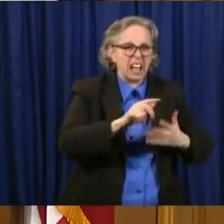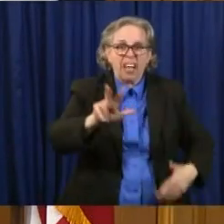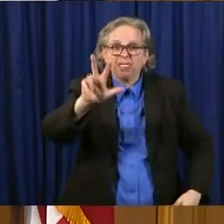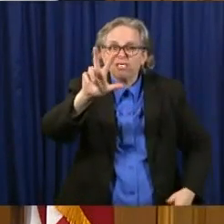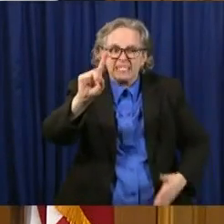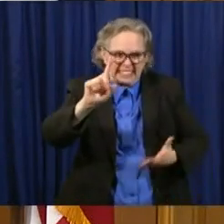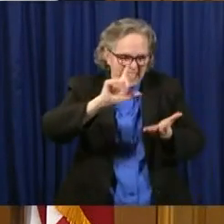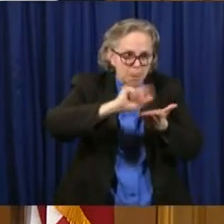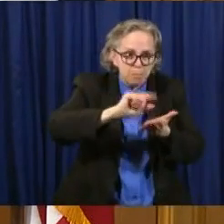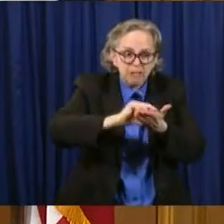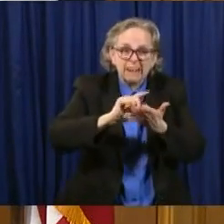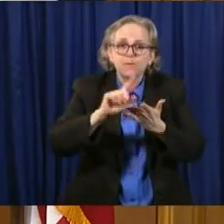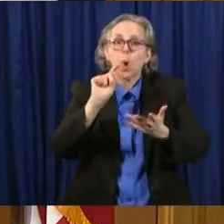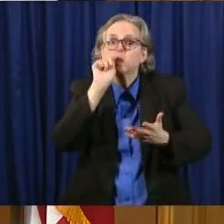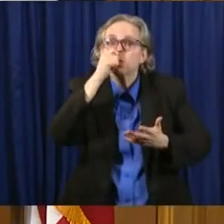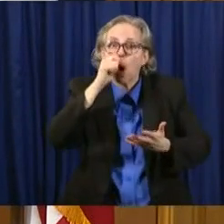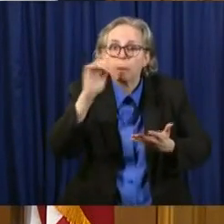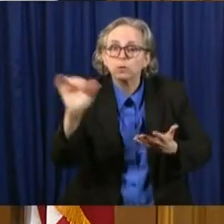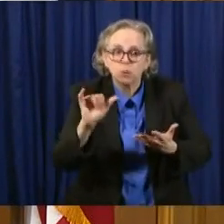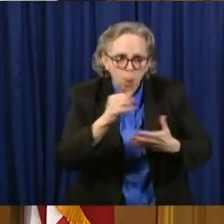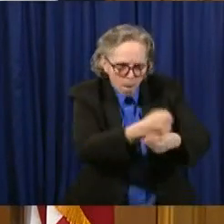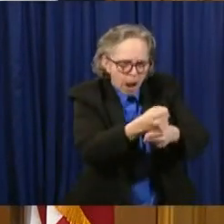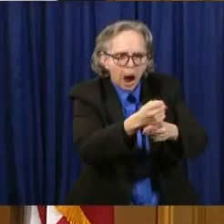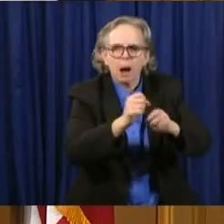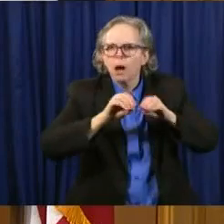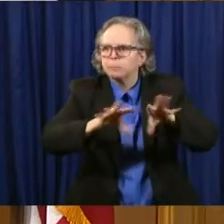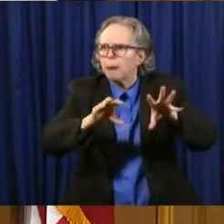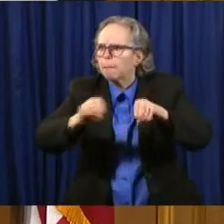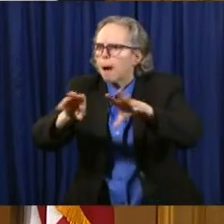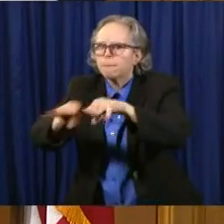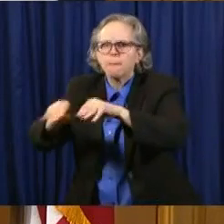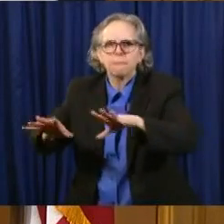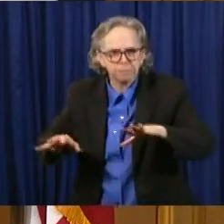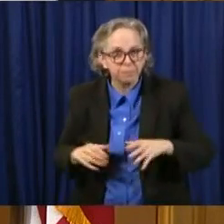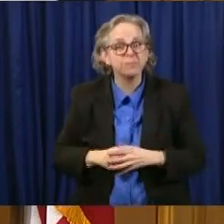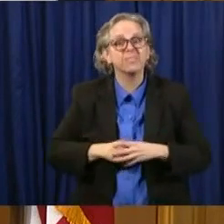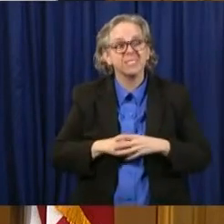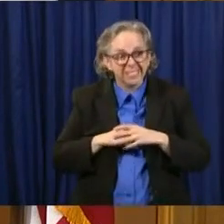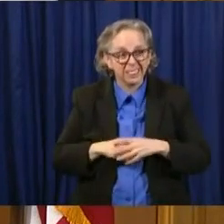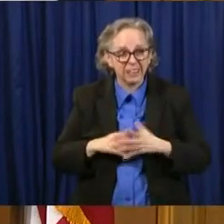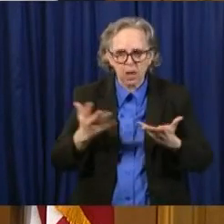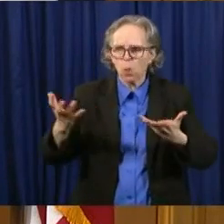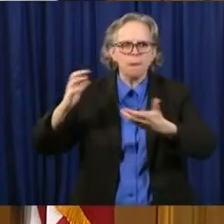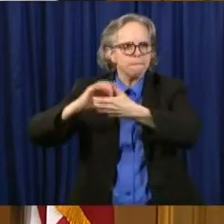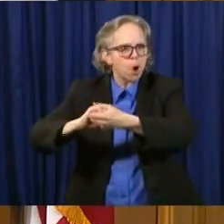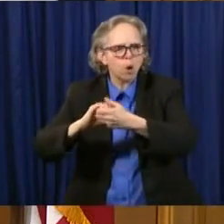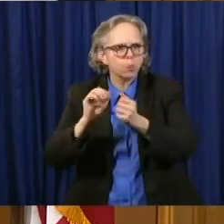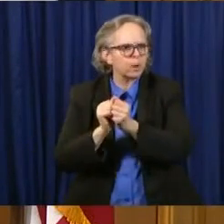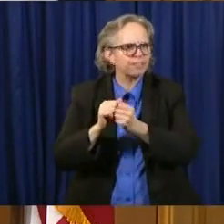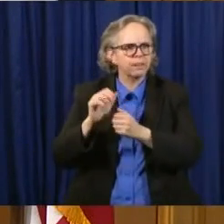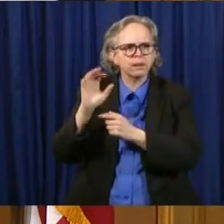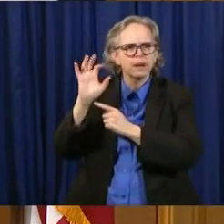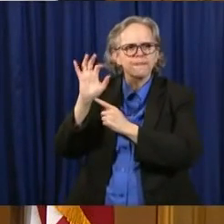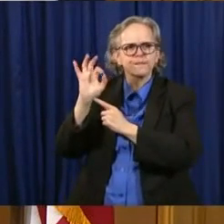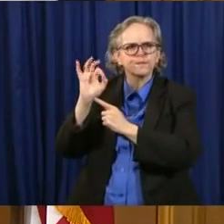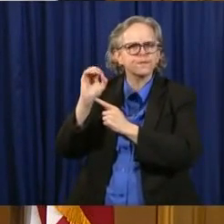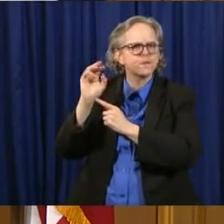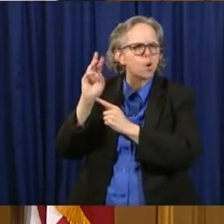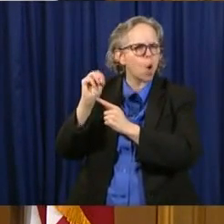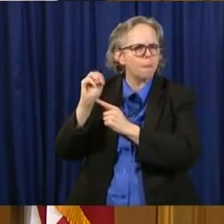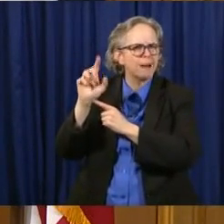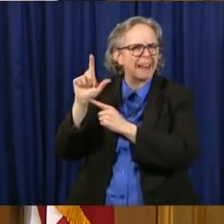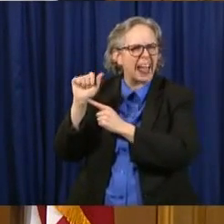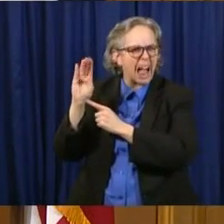swabs. Ohio State then started working with 3D manufacturing company Formlabs in Toledo and